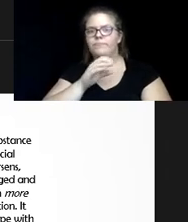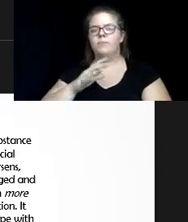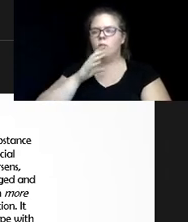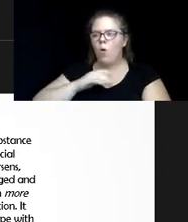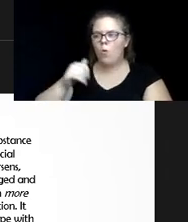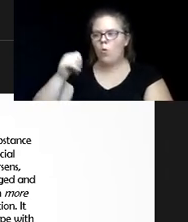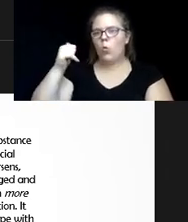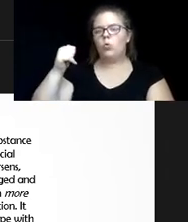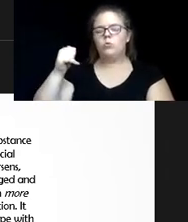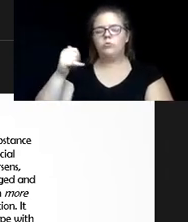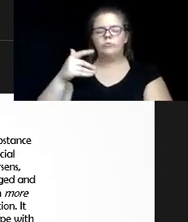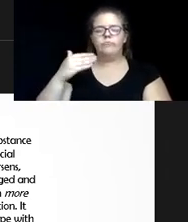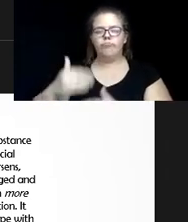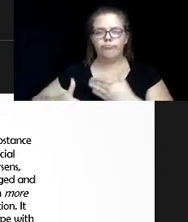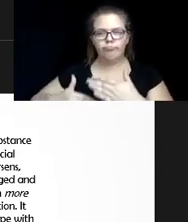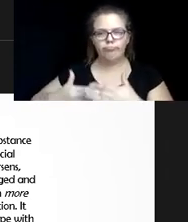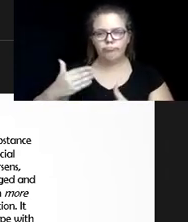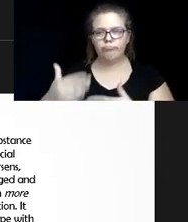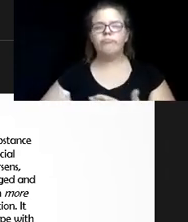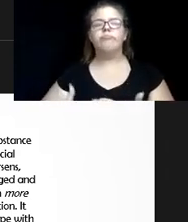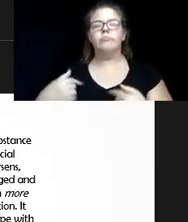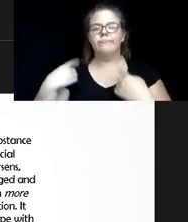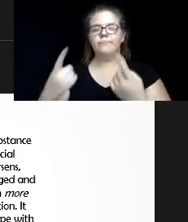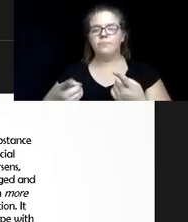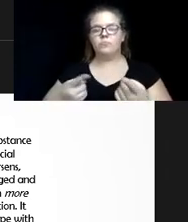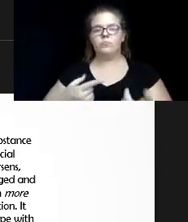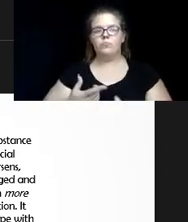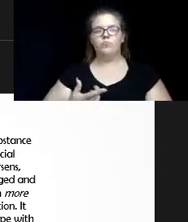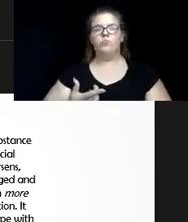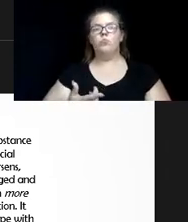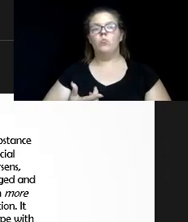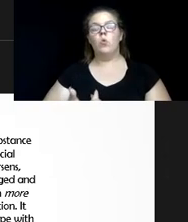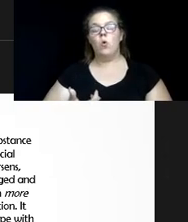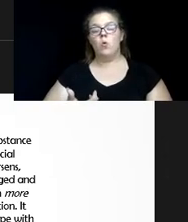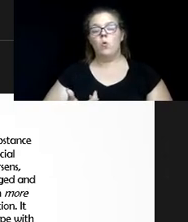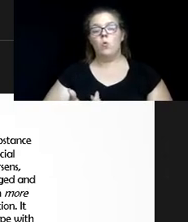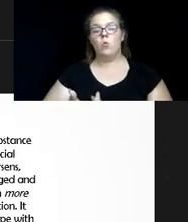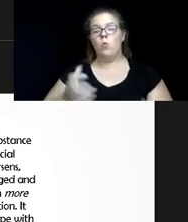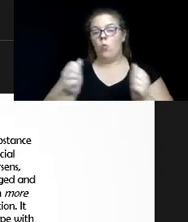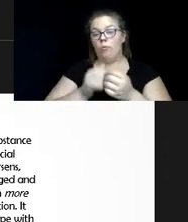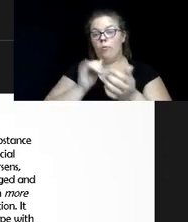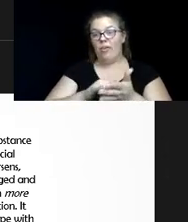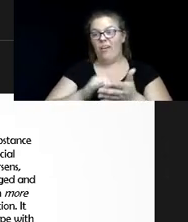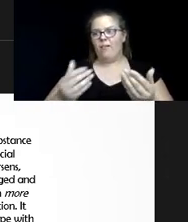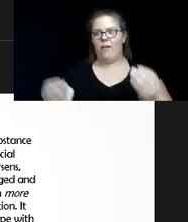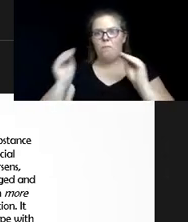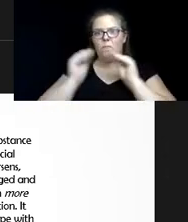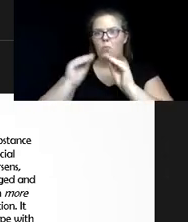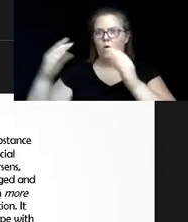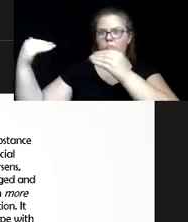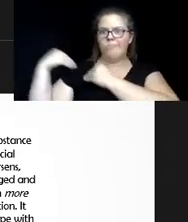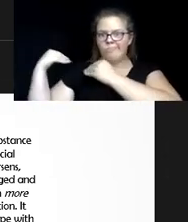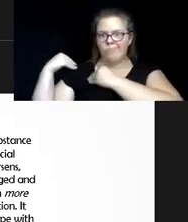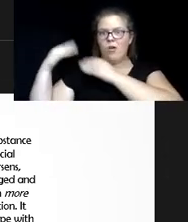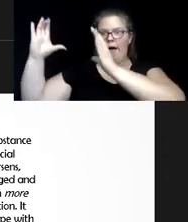around this period of time. So with that unprecedented number comes a lot of responsibility. So